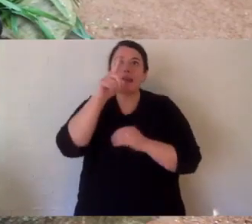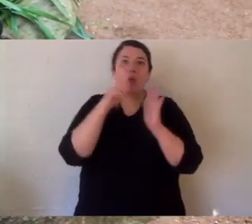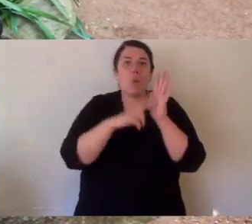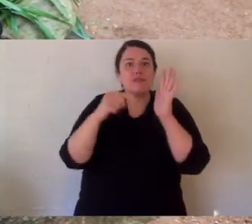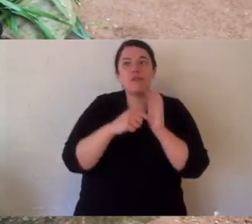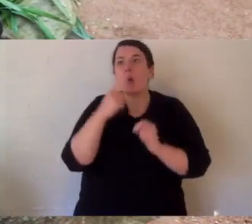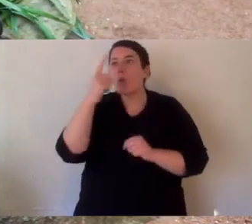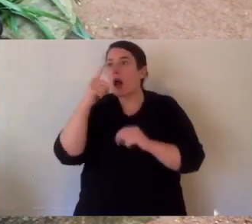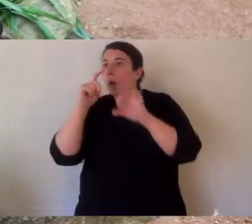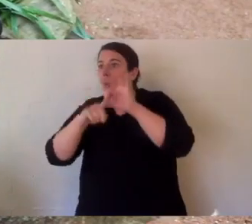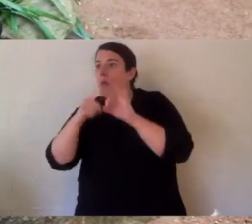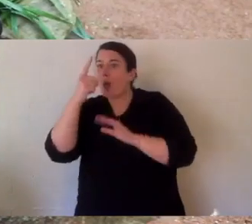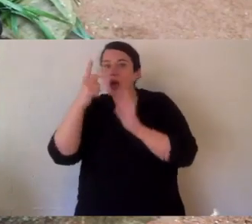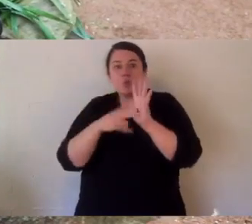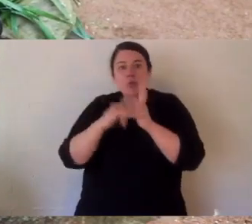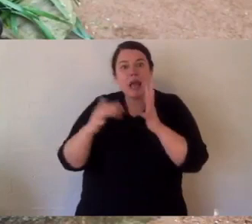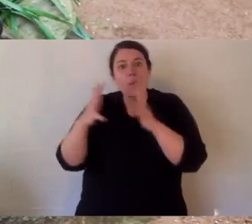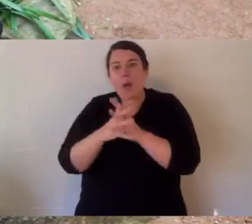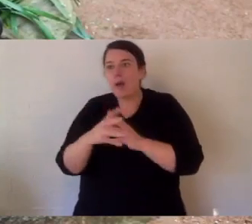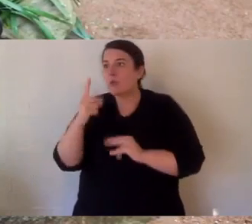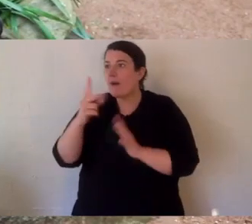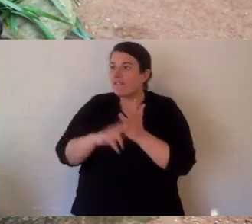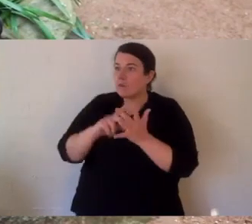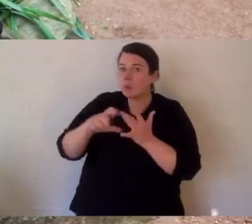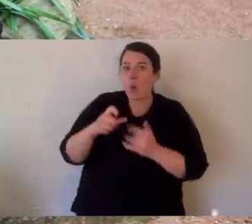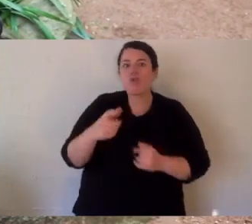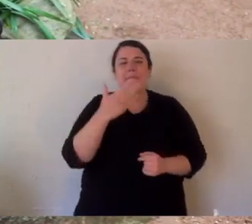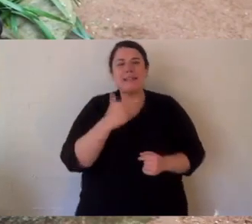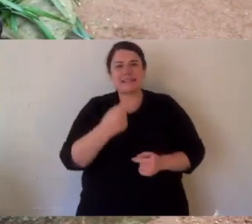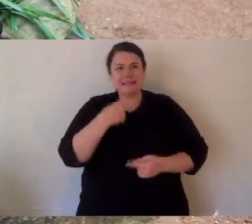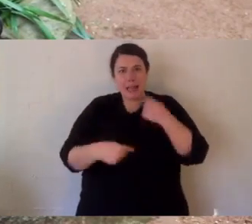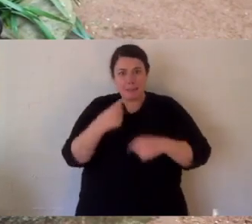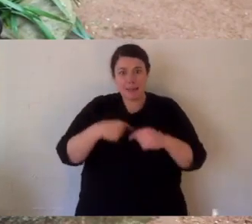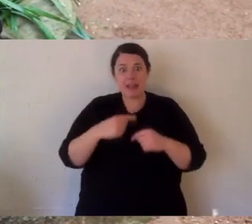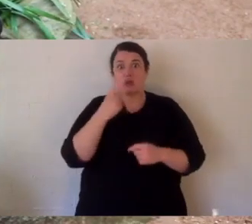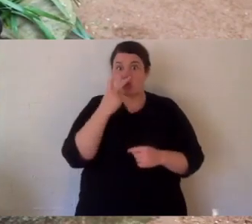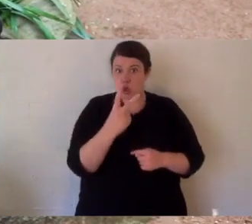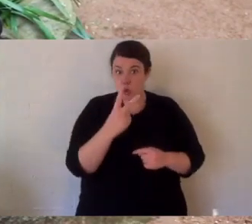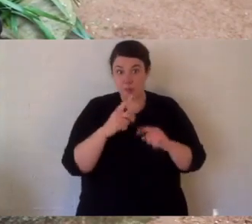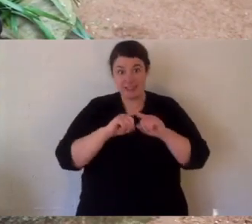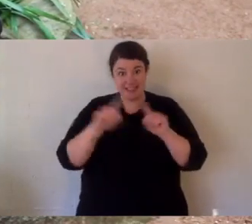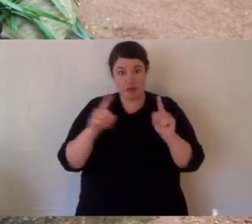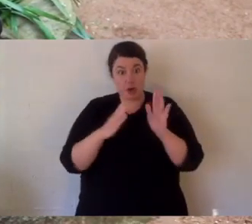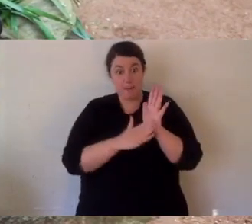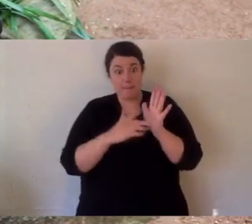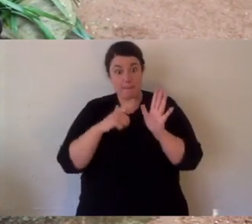two different states in Australia. Maybe another one in South Australia, another one in the Northern Territory, or another one in Queensland. There's so many.